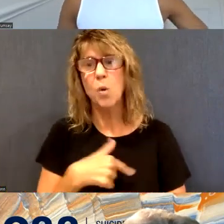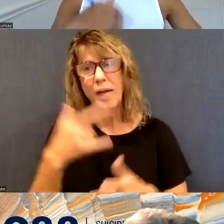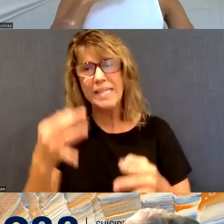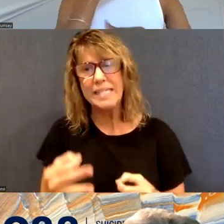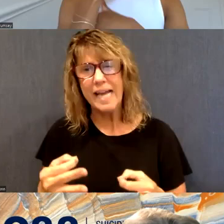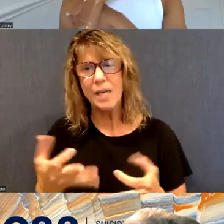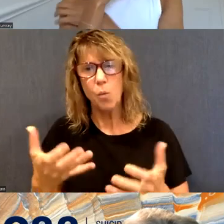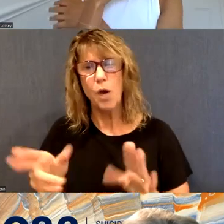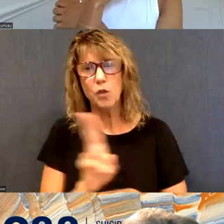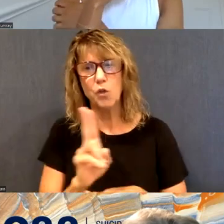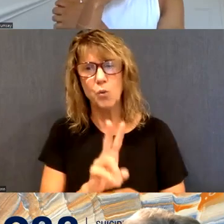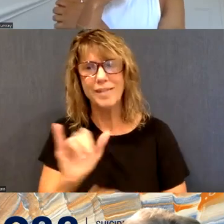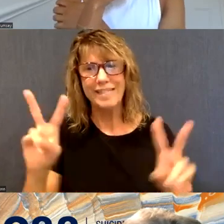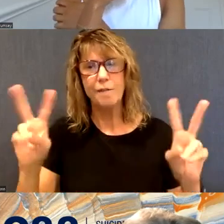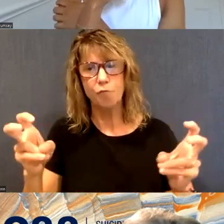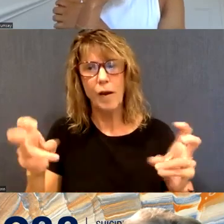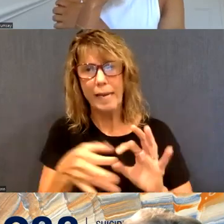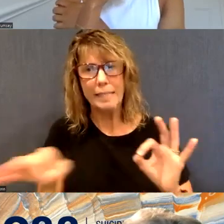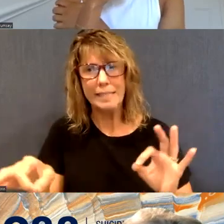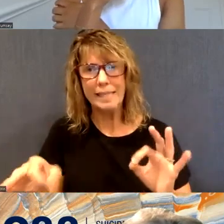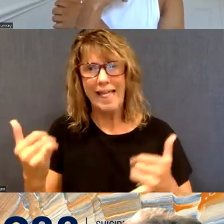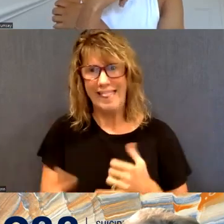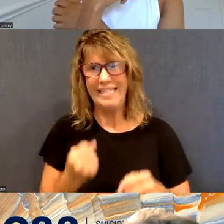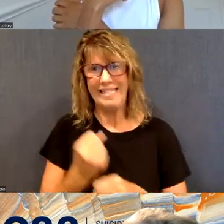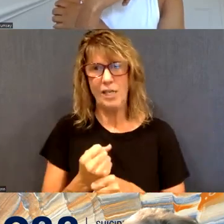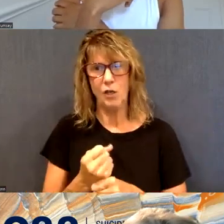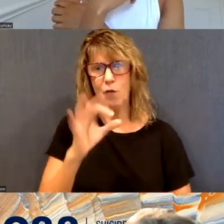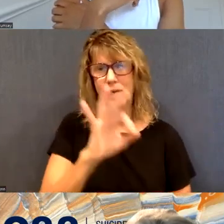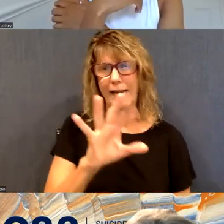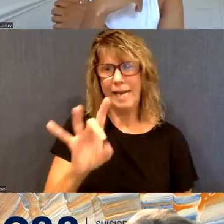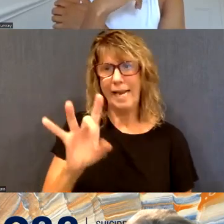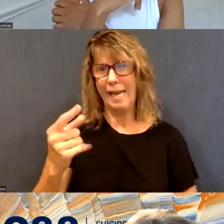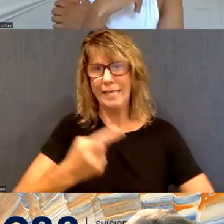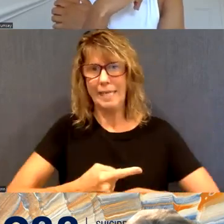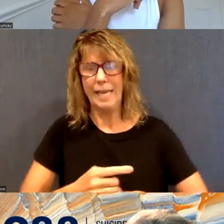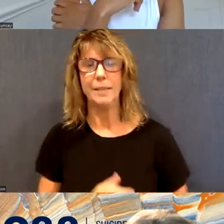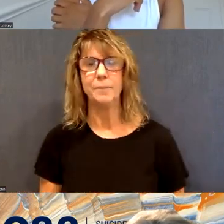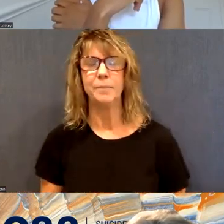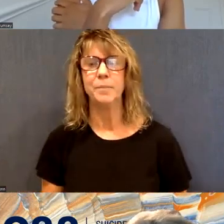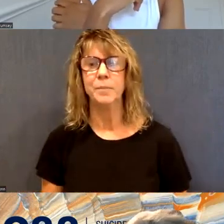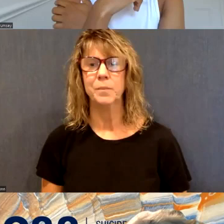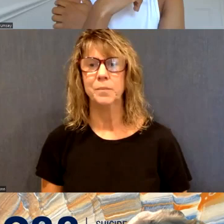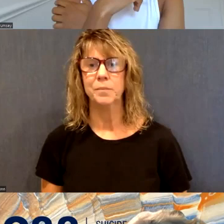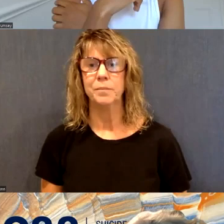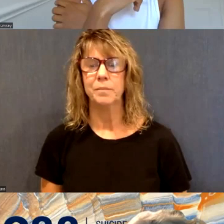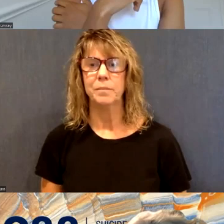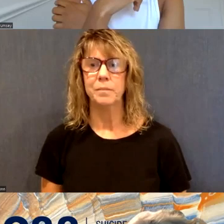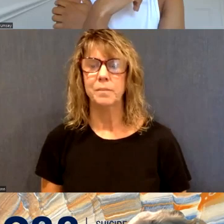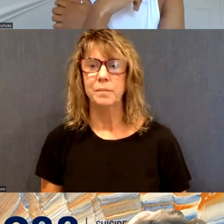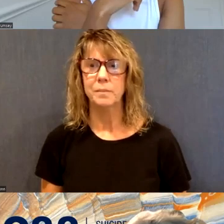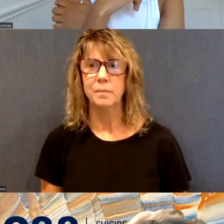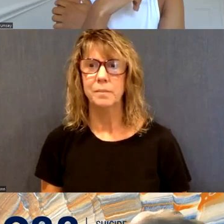want to use this phrase for this year for 9-8-8-8-8-8 and we want folks to